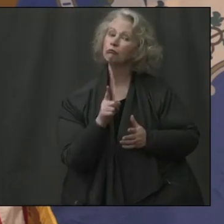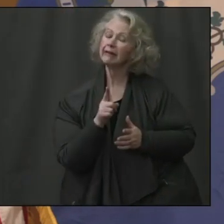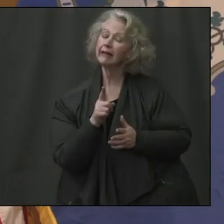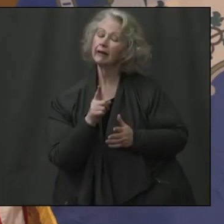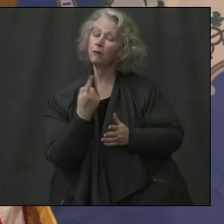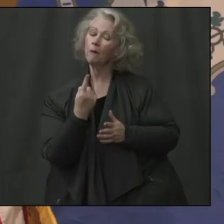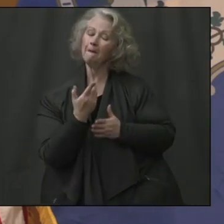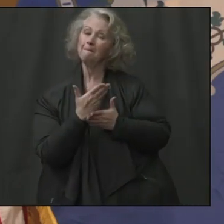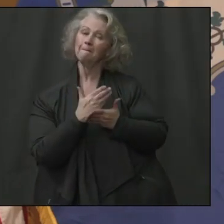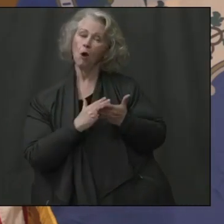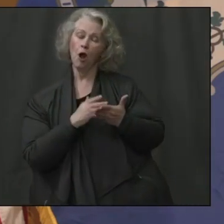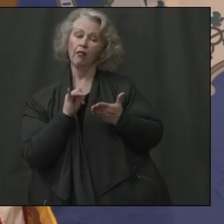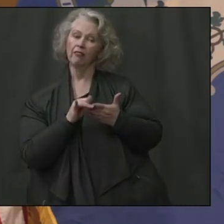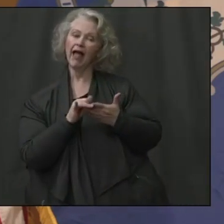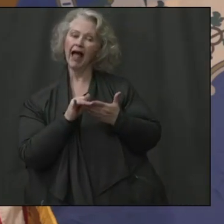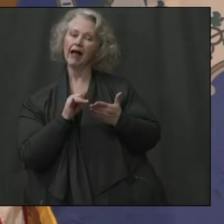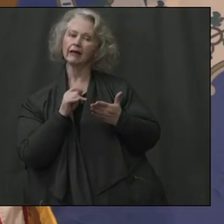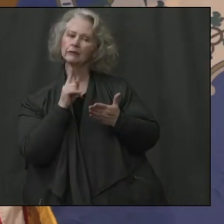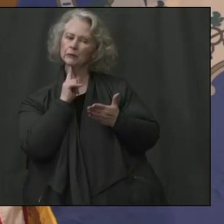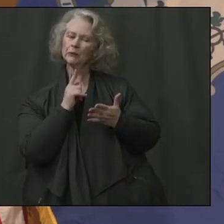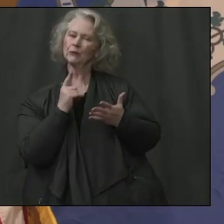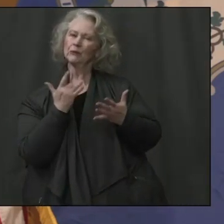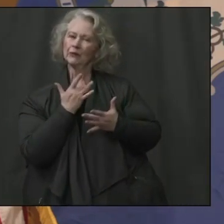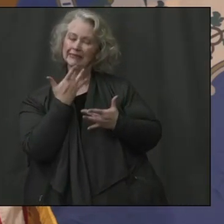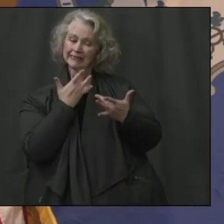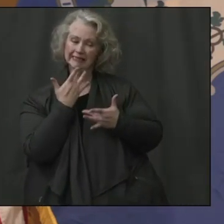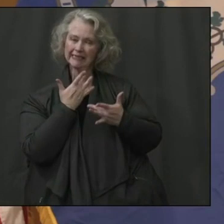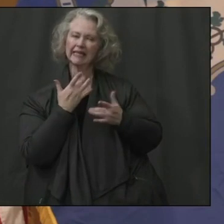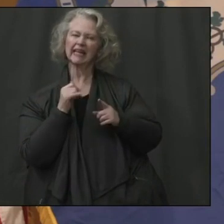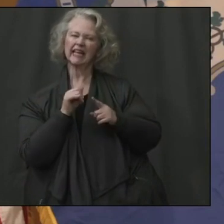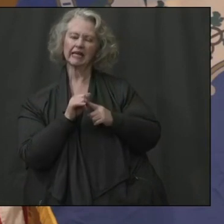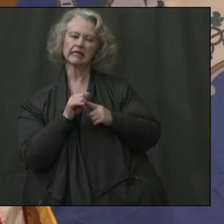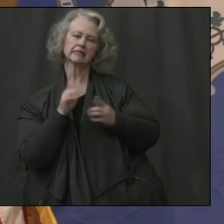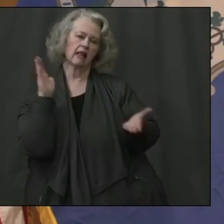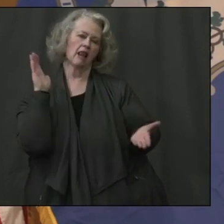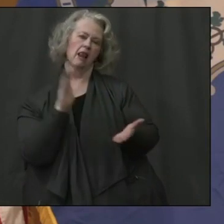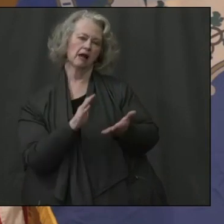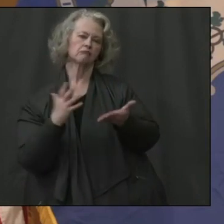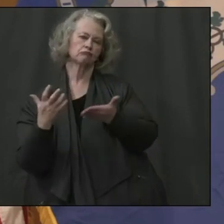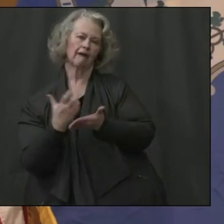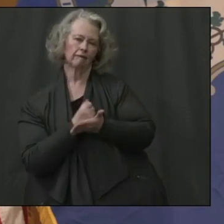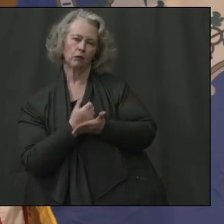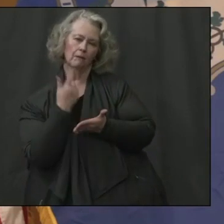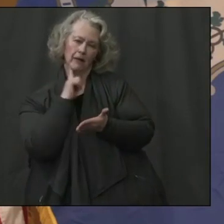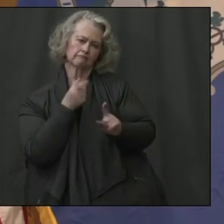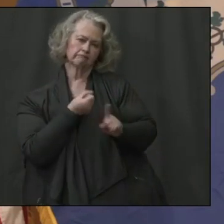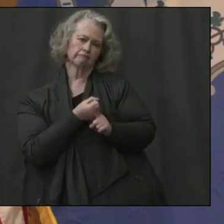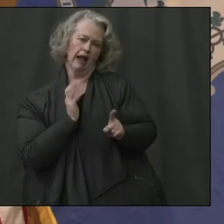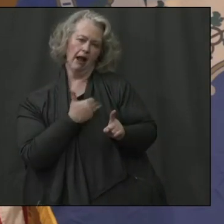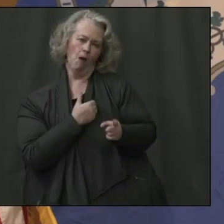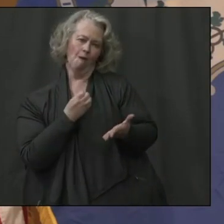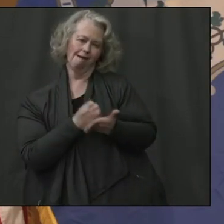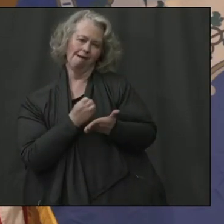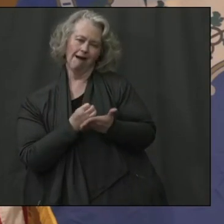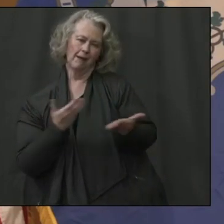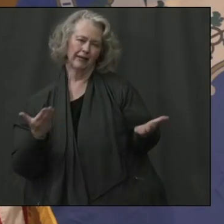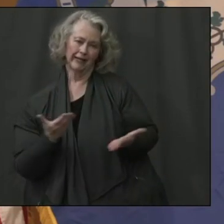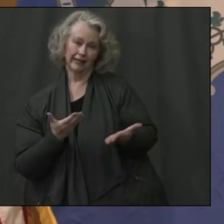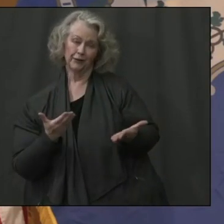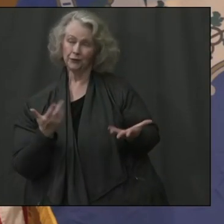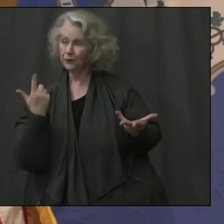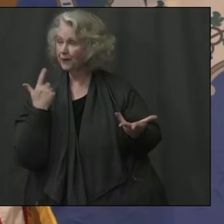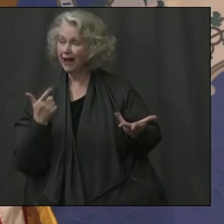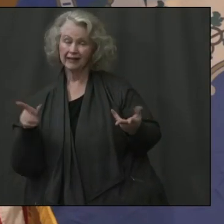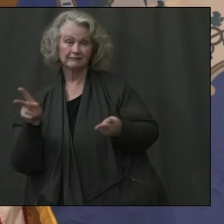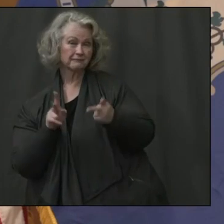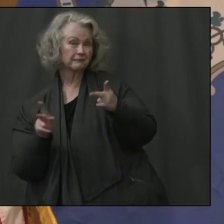that's driving the shortfall will be likely be revenue deterioration due to the impact on our economy. And as we see job losses,